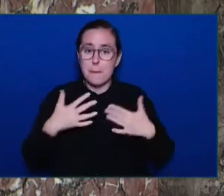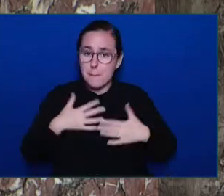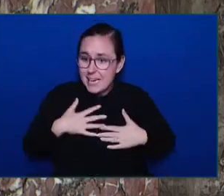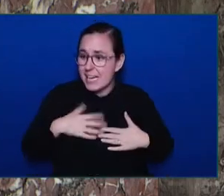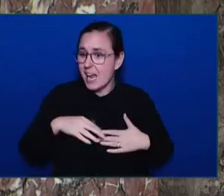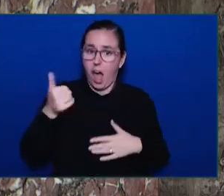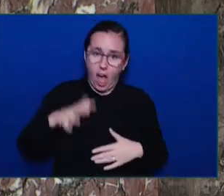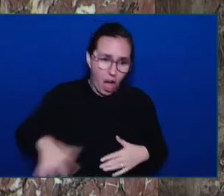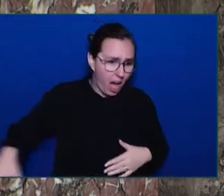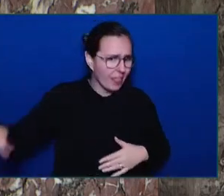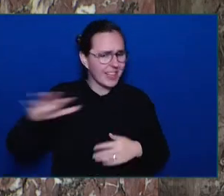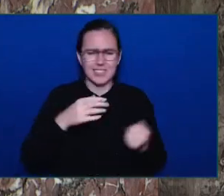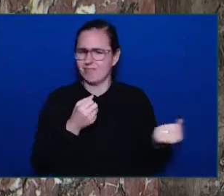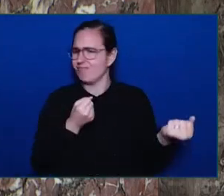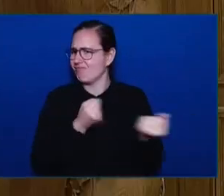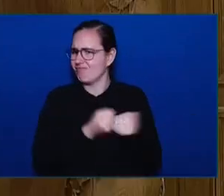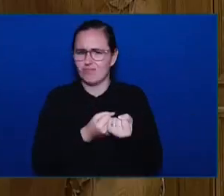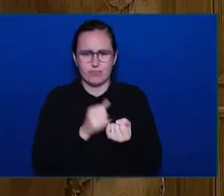this work. Thank you.